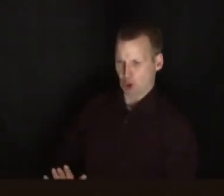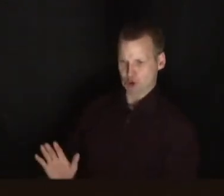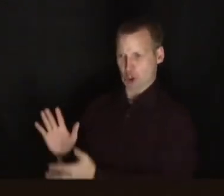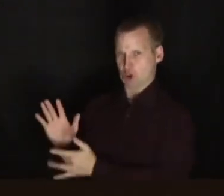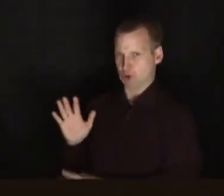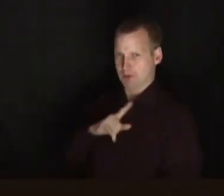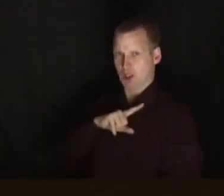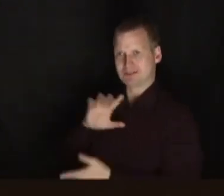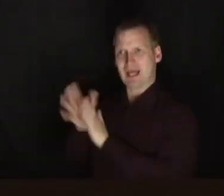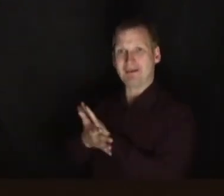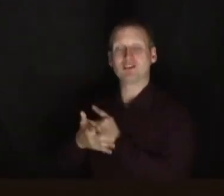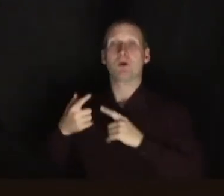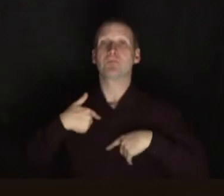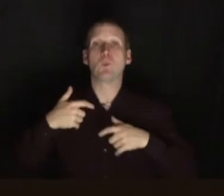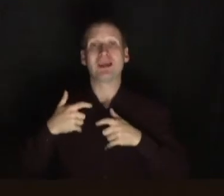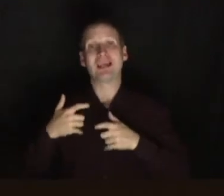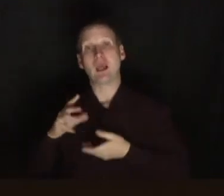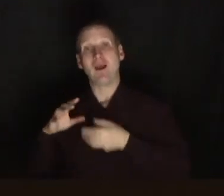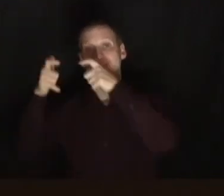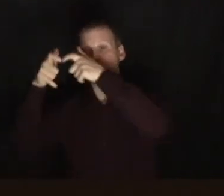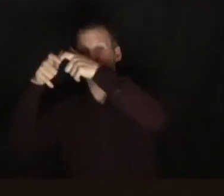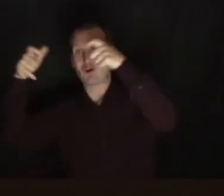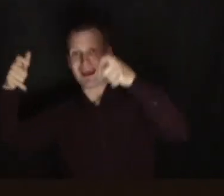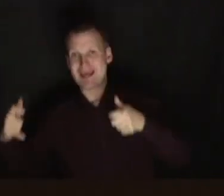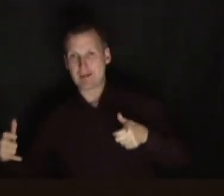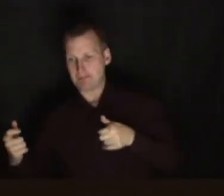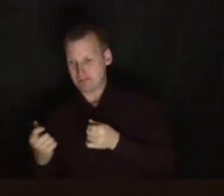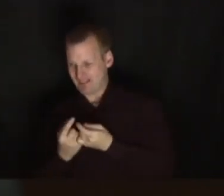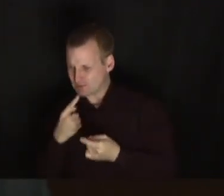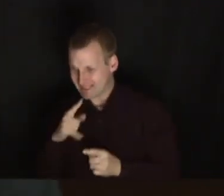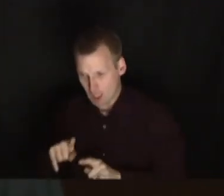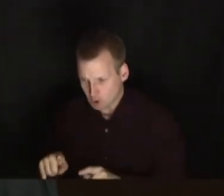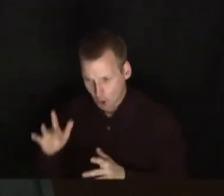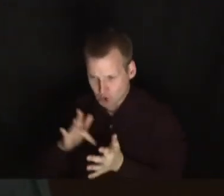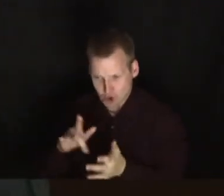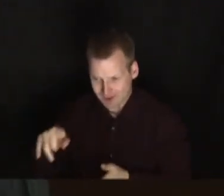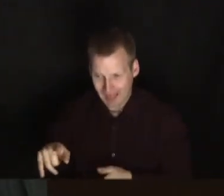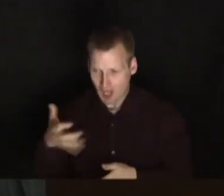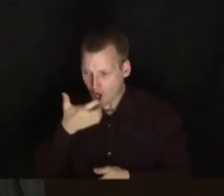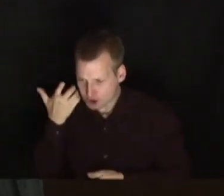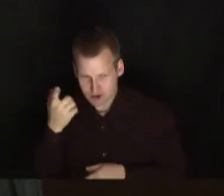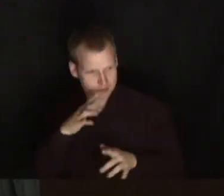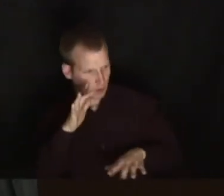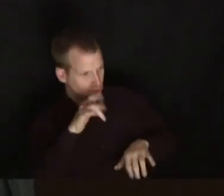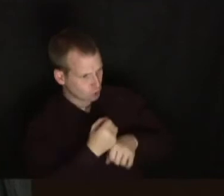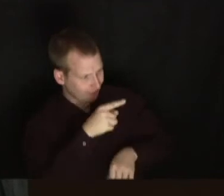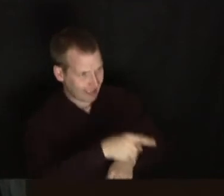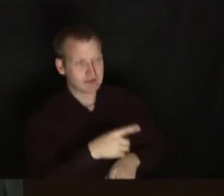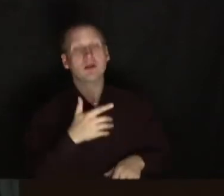damage it. And we frame all sorts of things in life for our children. We say, don't touch that, it's hot. But we